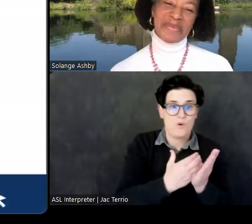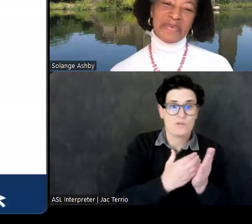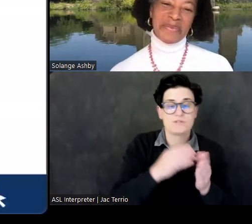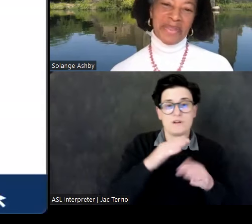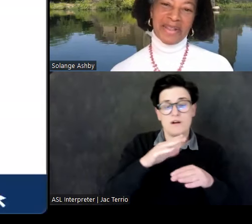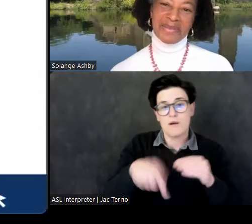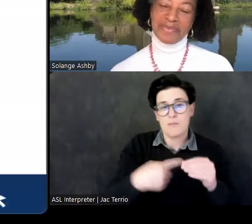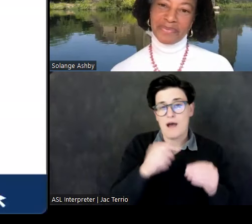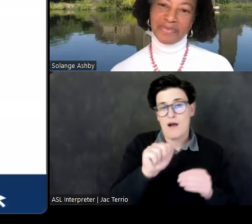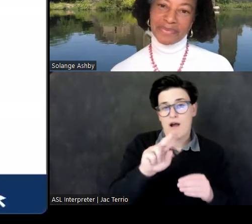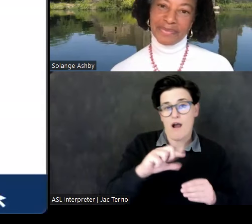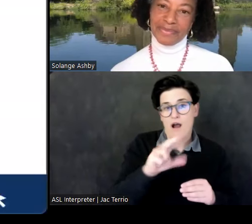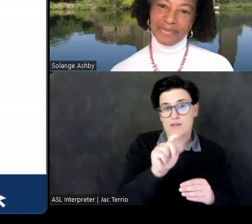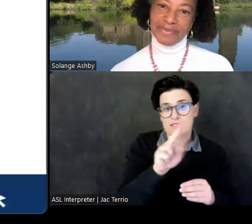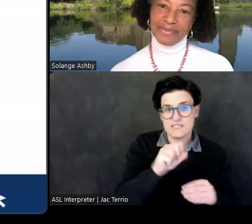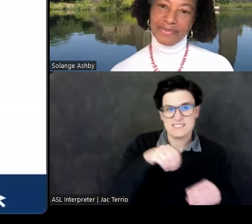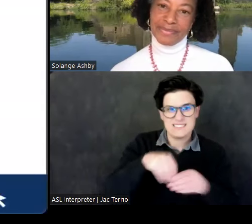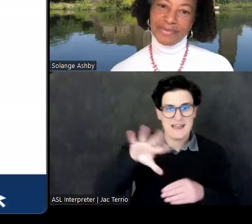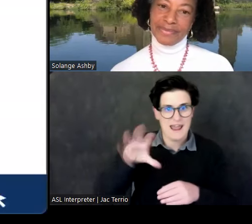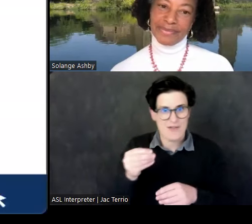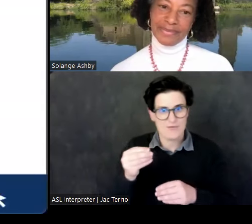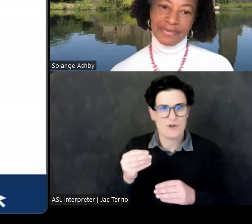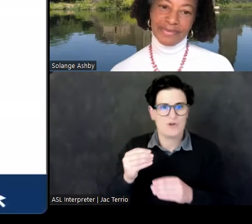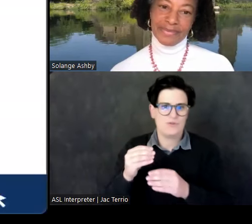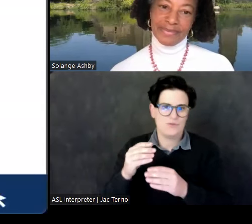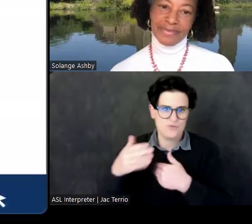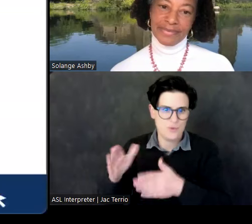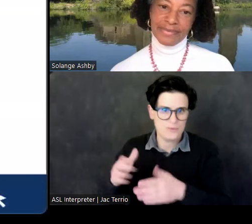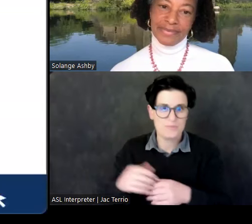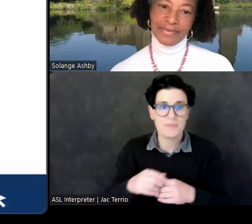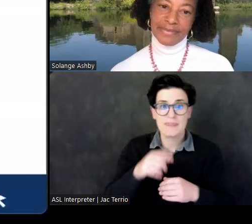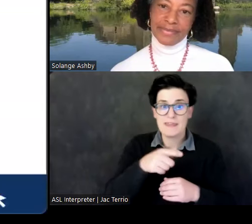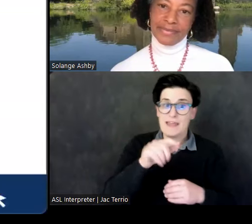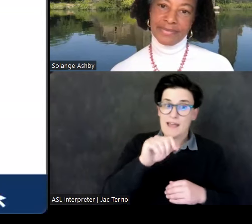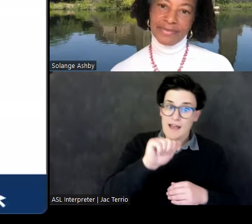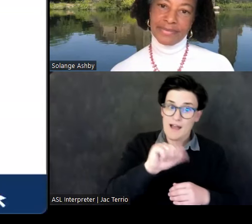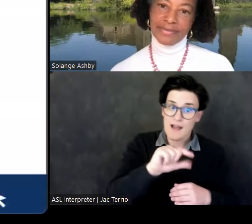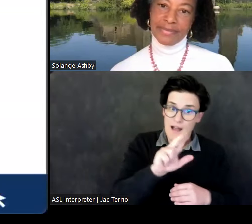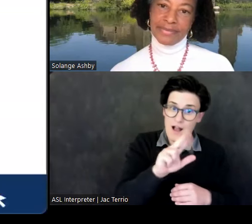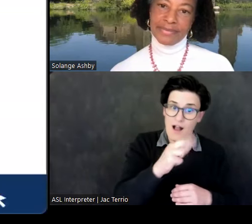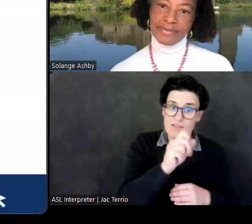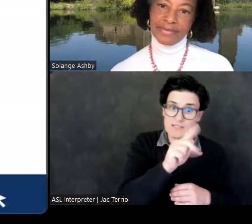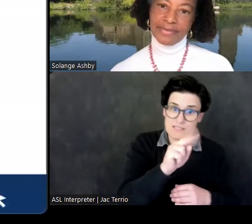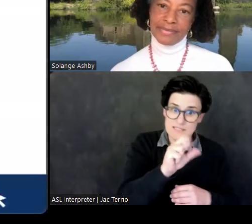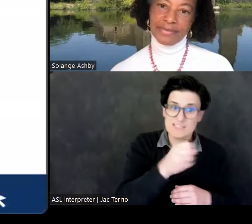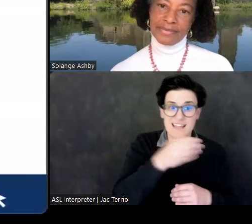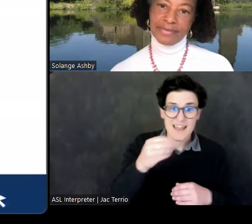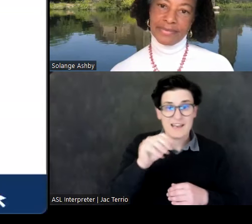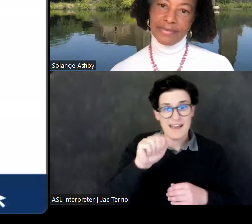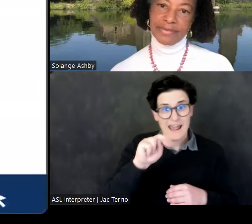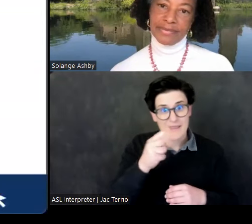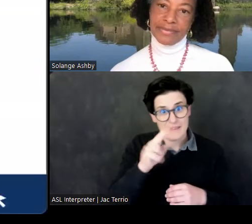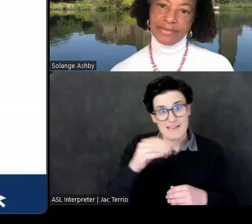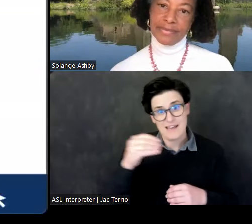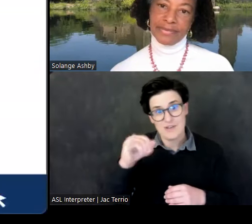Now Augustus, like Anthony and Julius Caesar before him, knew the value of Egypt, so much so that he forbade anybody who was